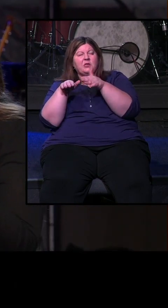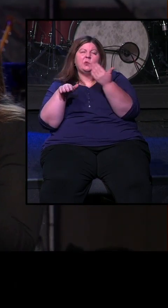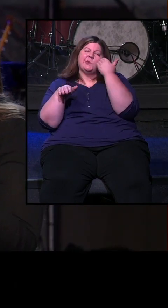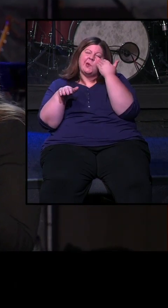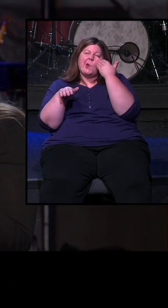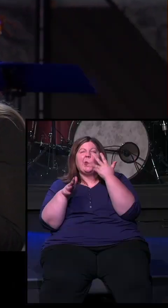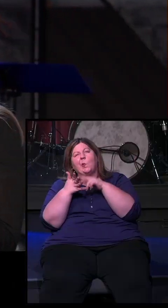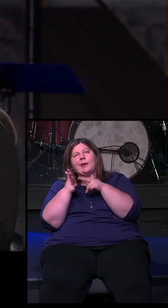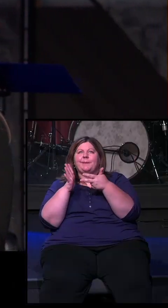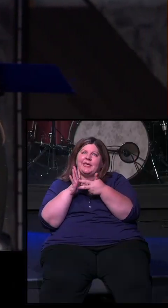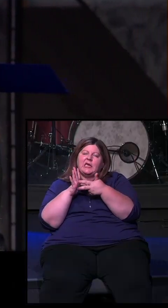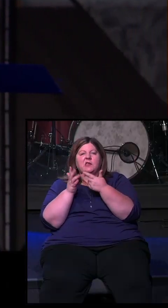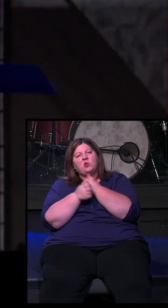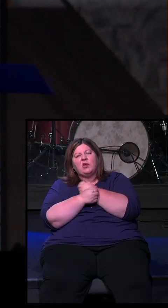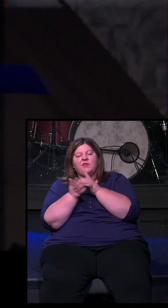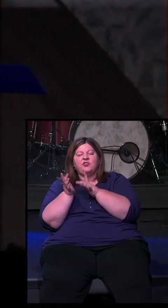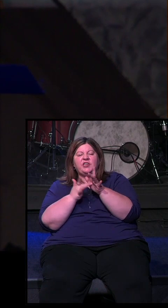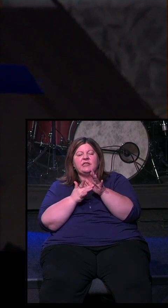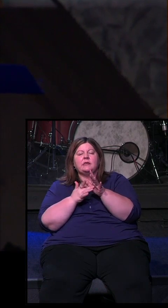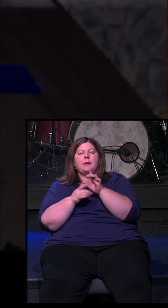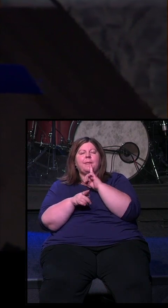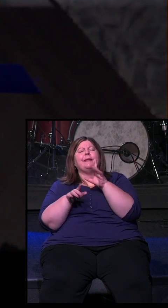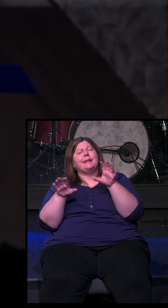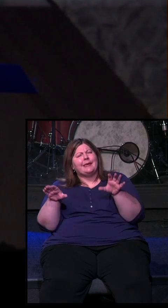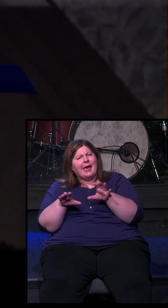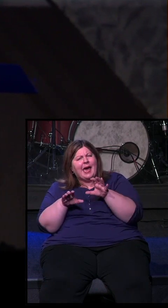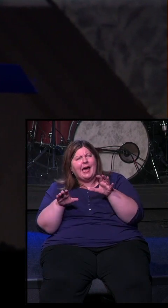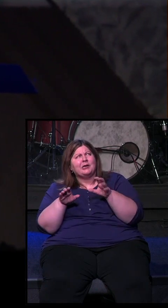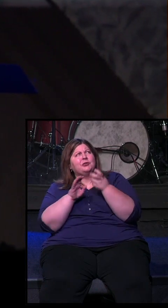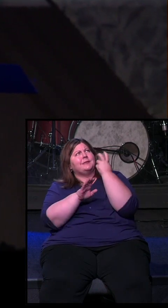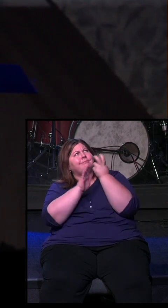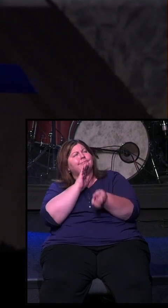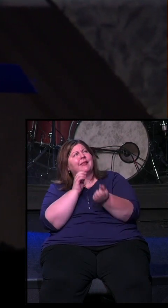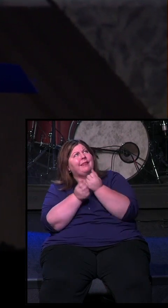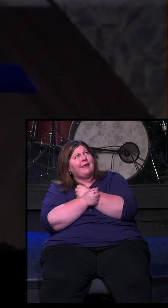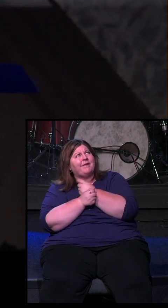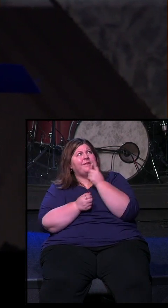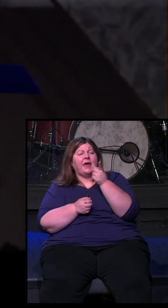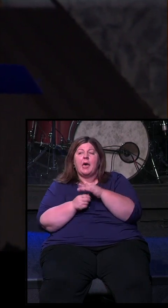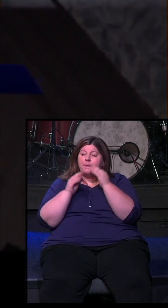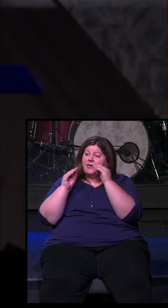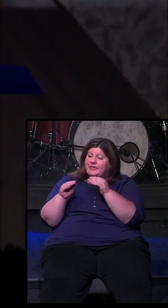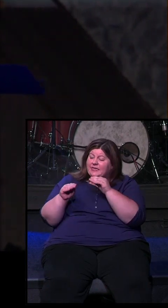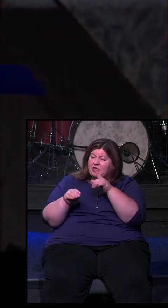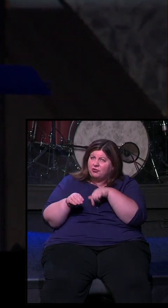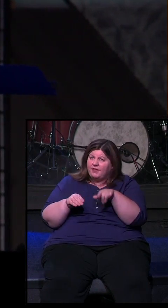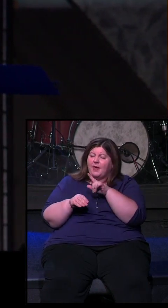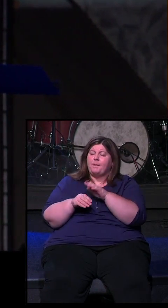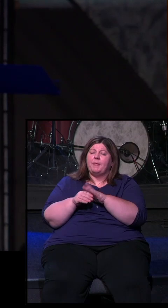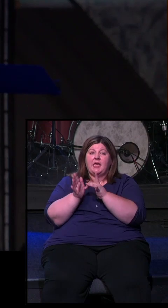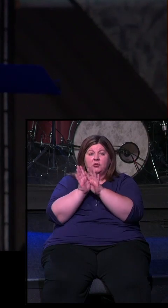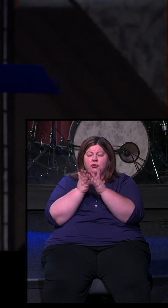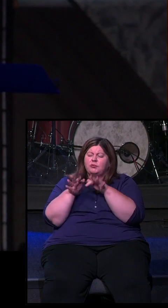what it means to love Jesus, but the actions to it. They're saying, I'm going to teach my kids, not only the scriptures,